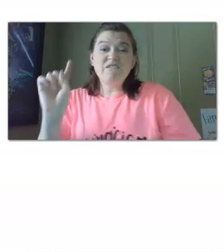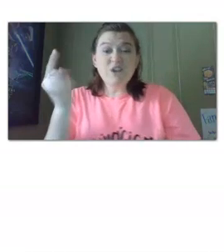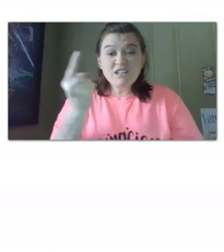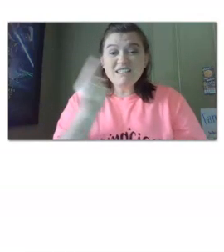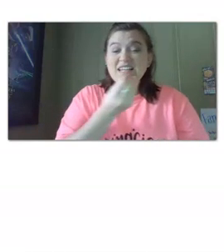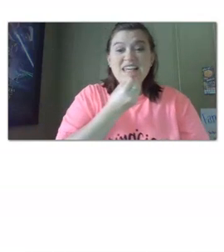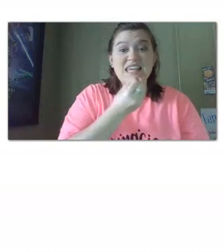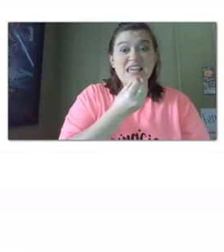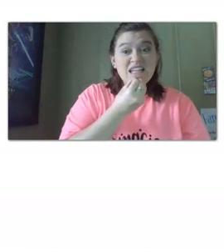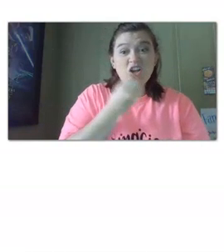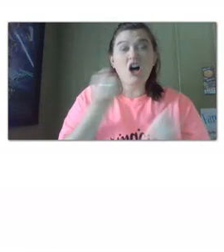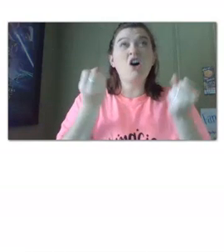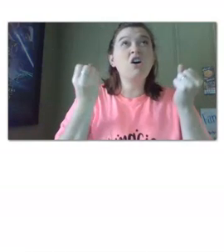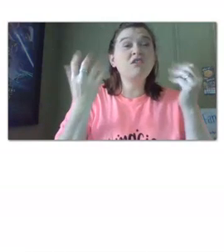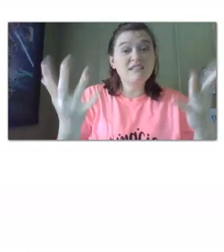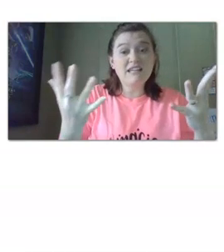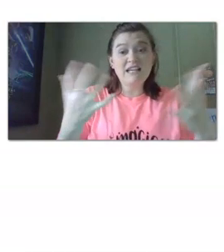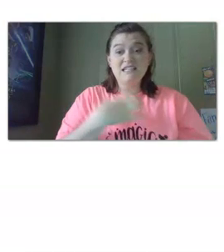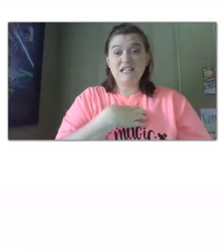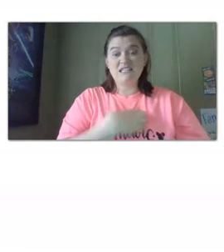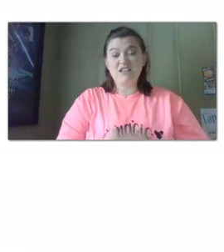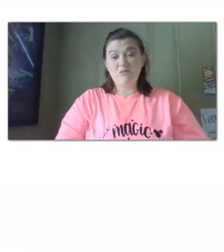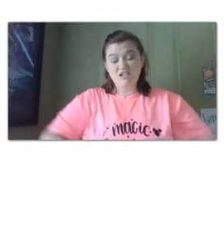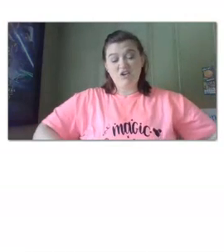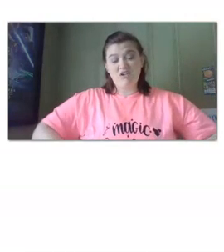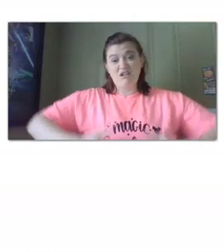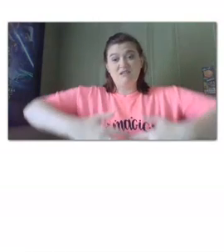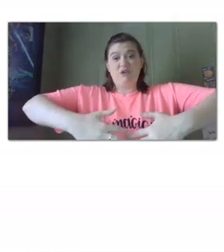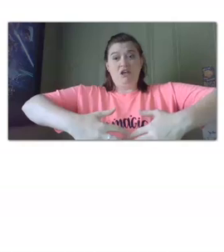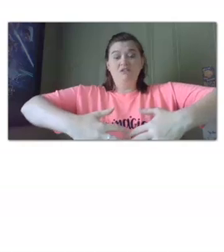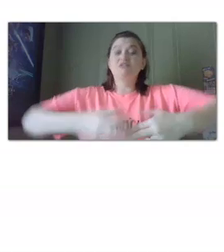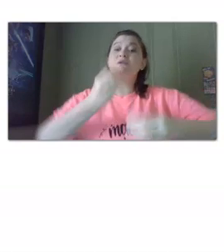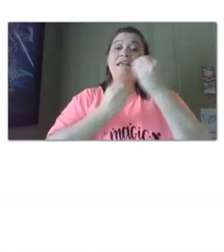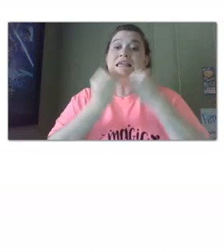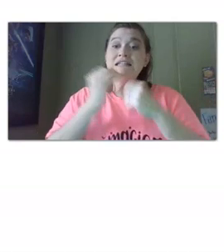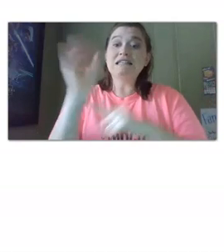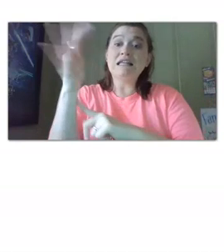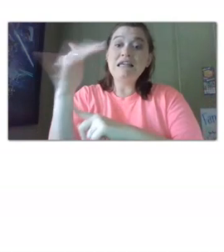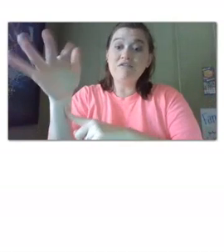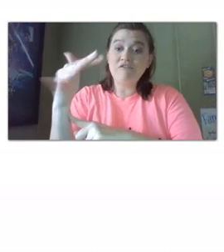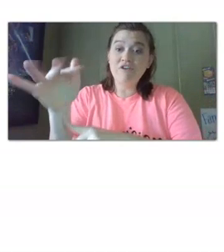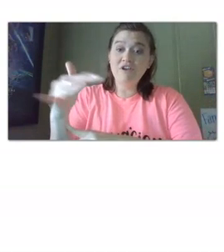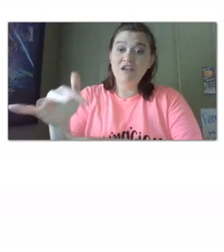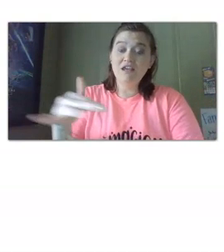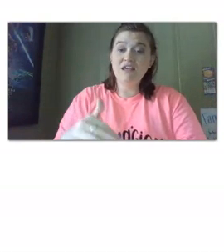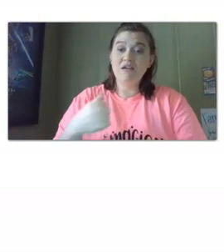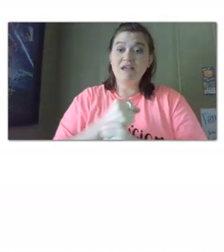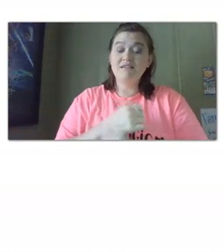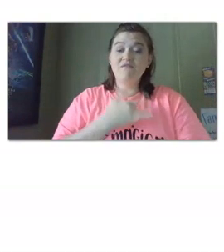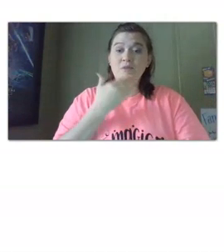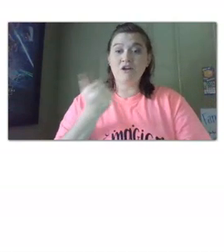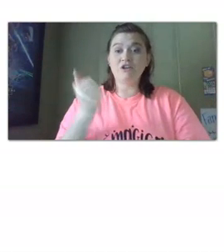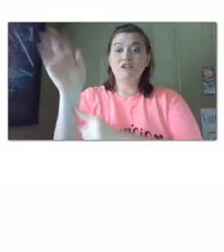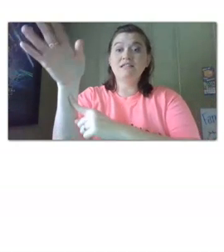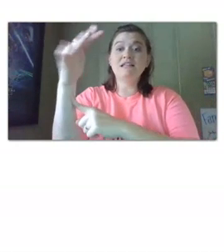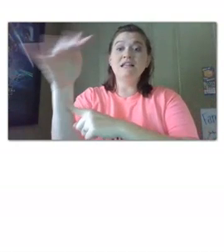first he eats all these things and then his stomach is hurting he's big so he eats a leaf it